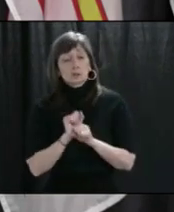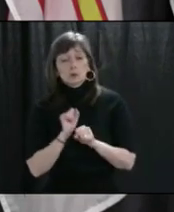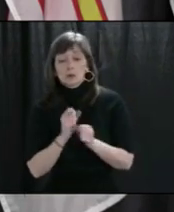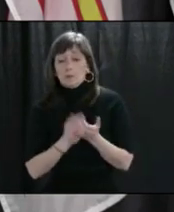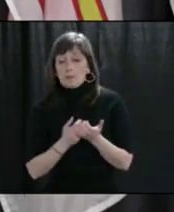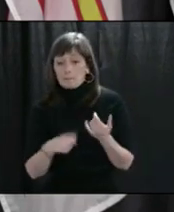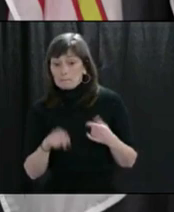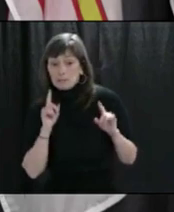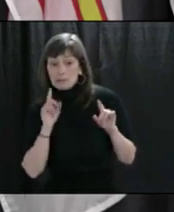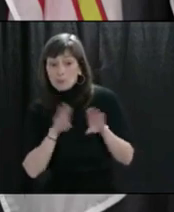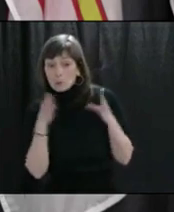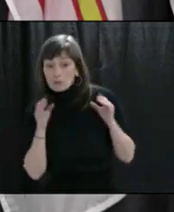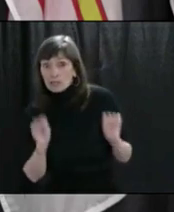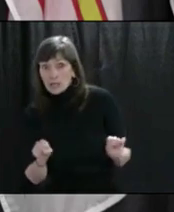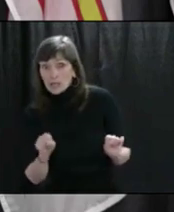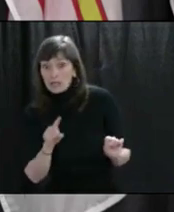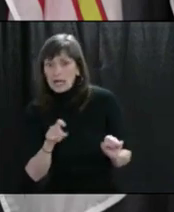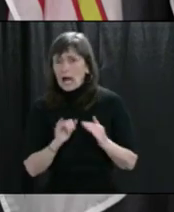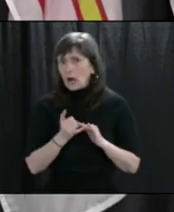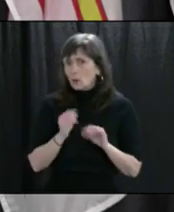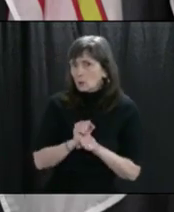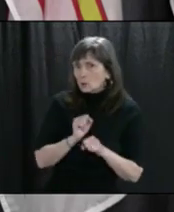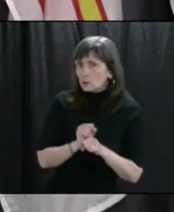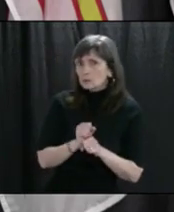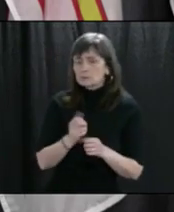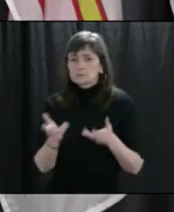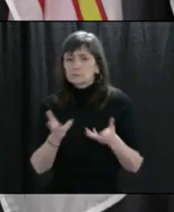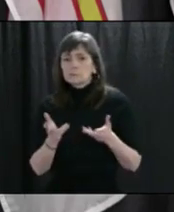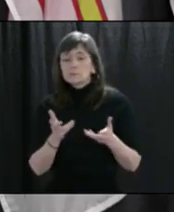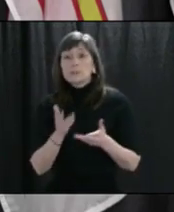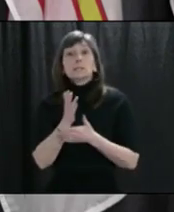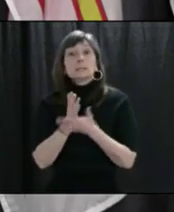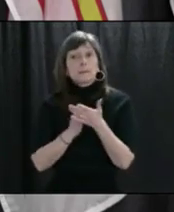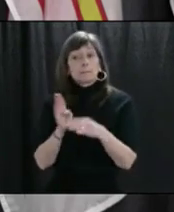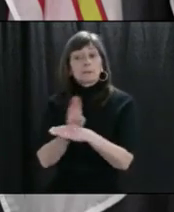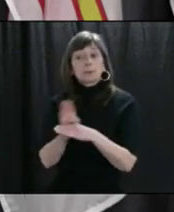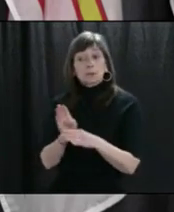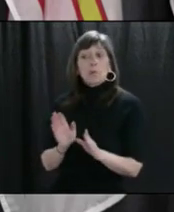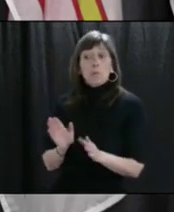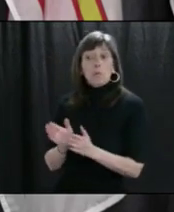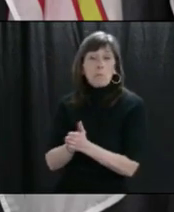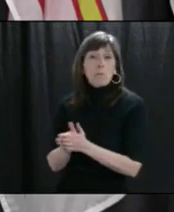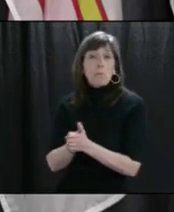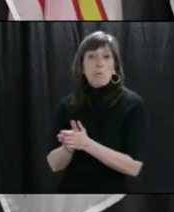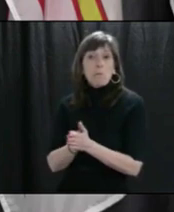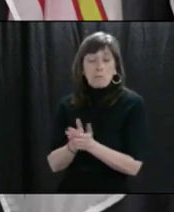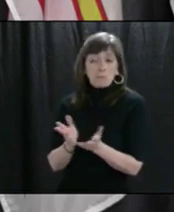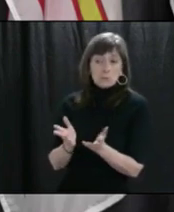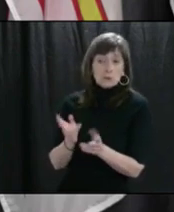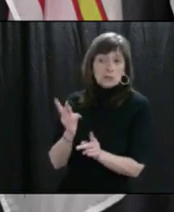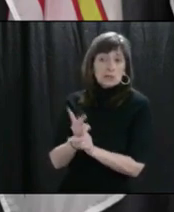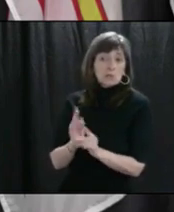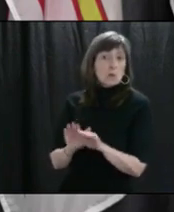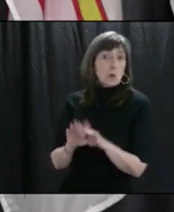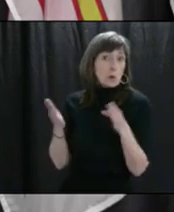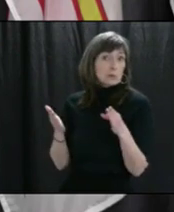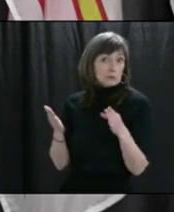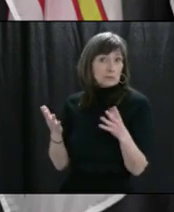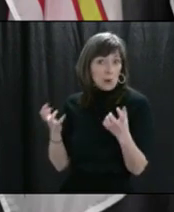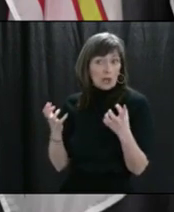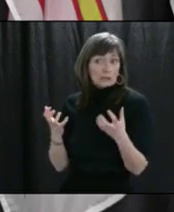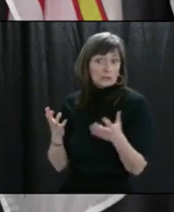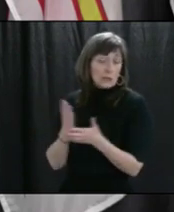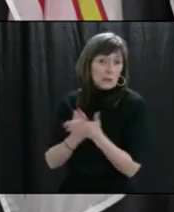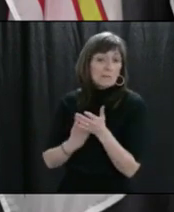what can be done. There's some interest amongst the enterprise owners to actually to be able to support a fishery,